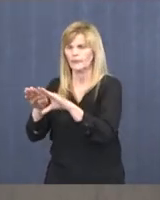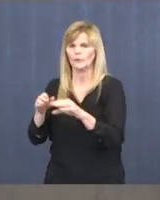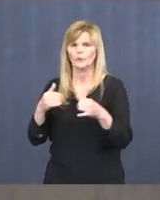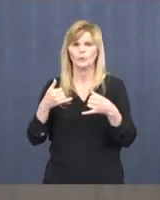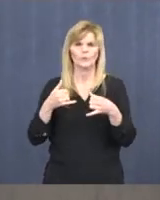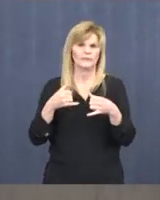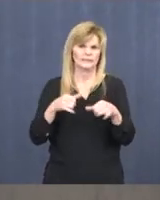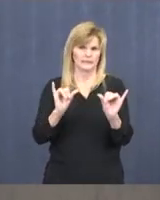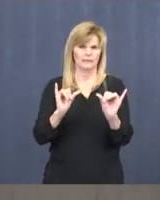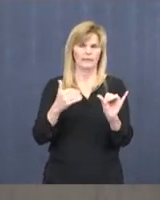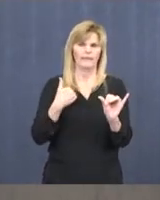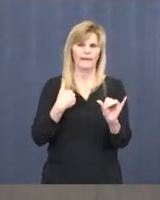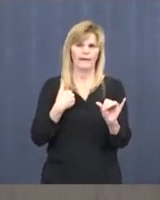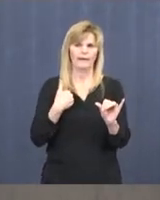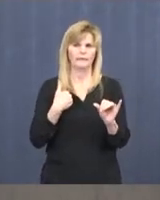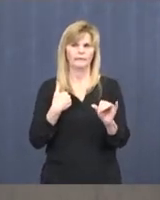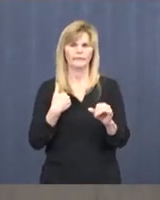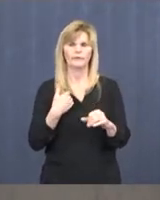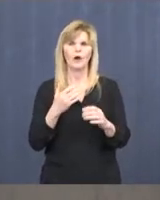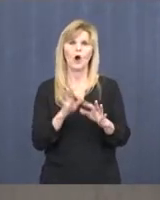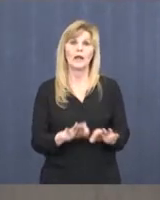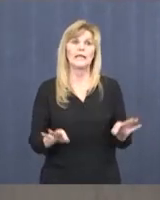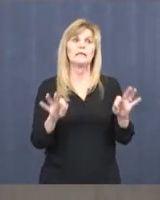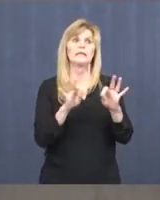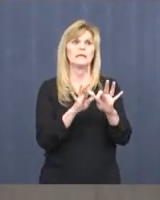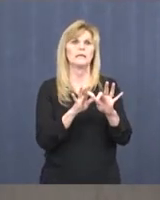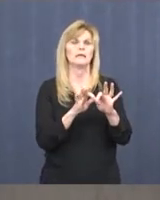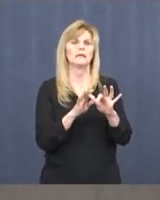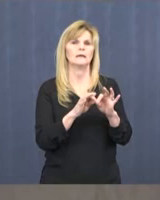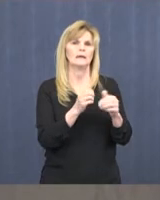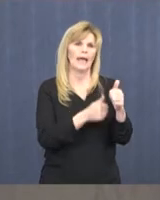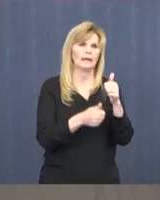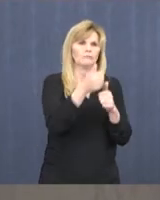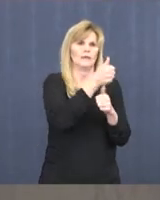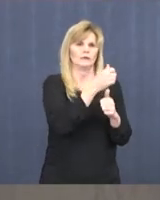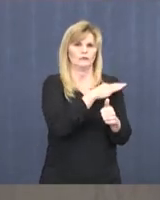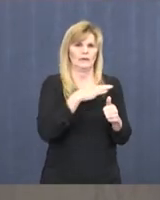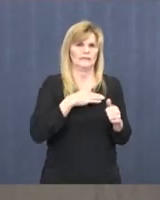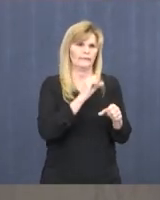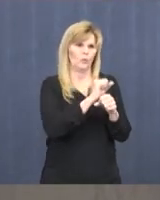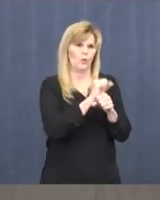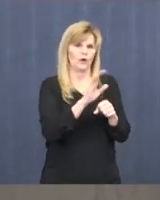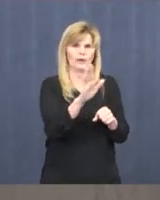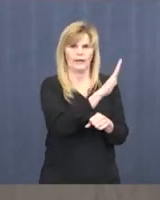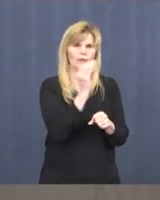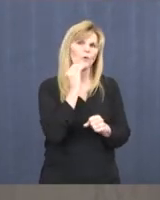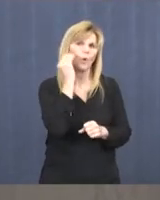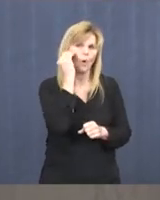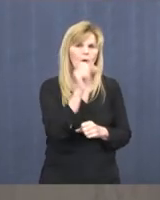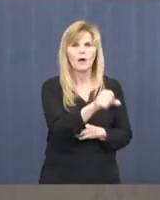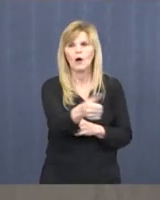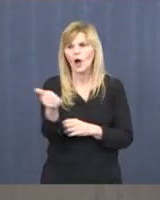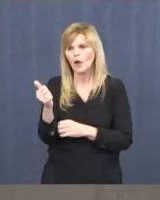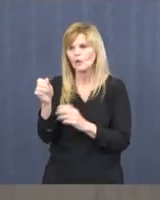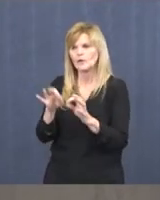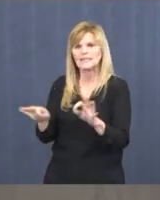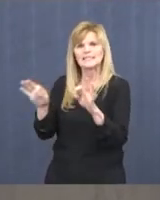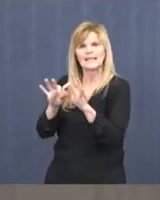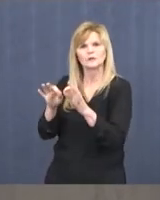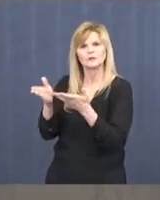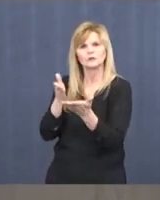our key administrative staff is working from home. All of the other essential services,